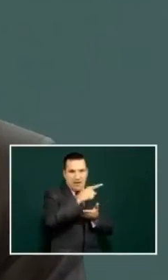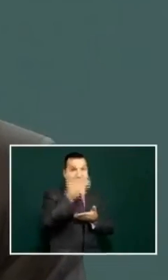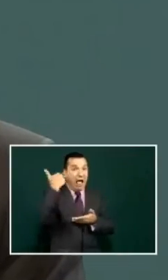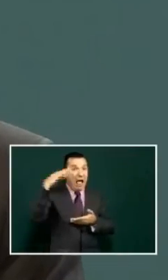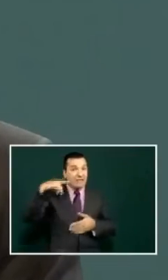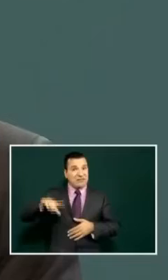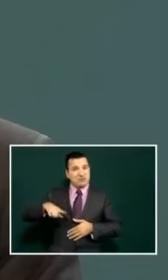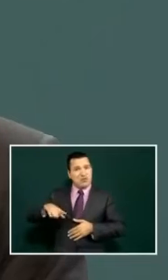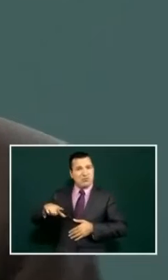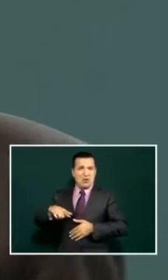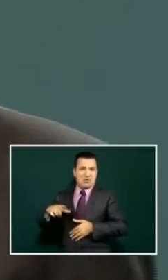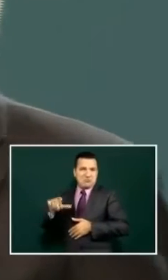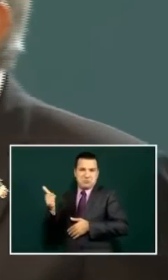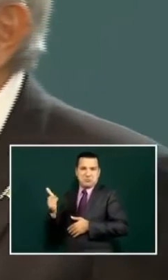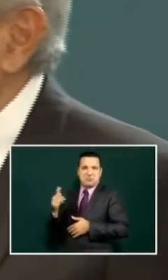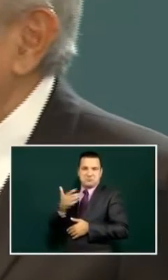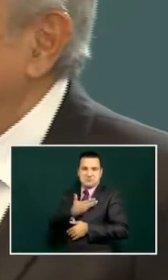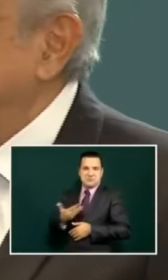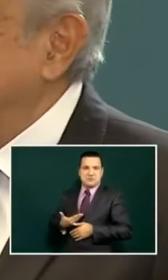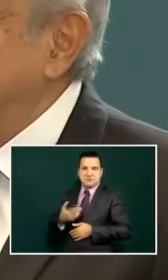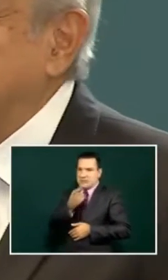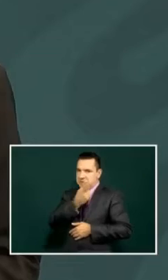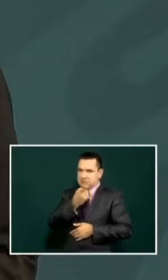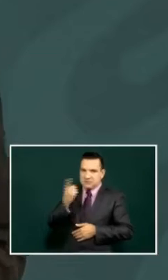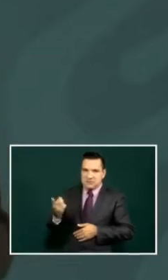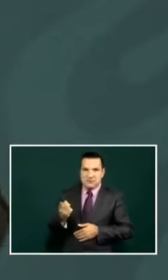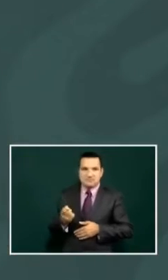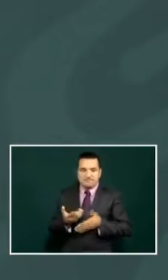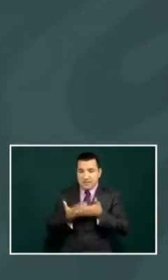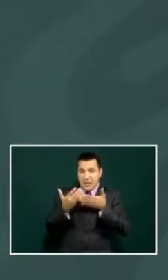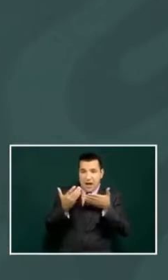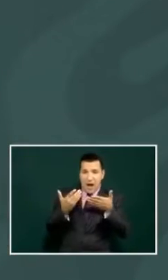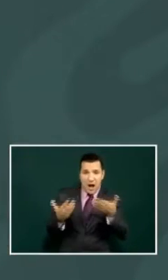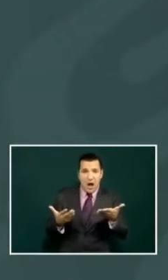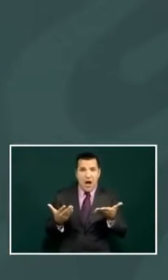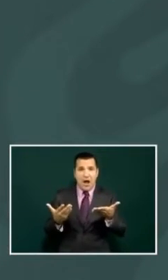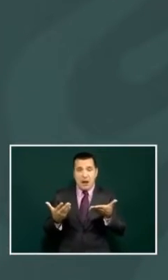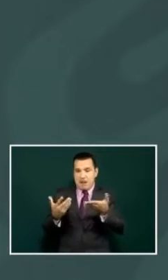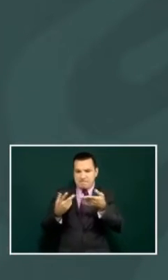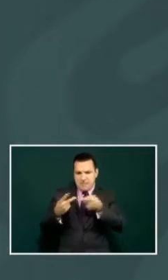governments they even used to say let's go prepare